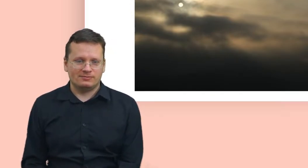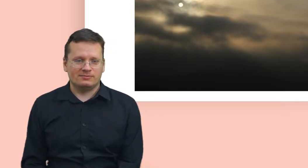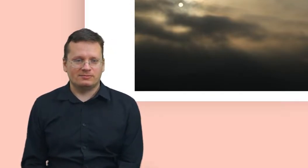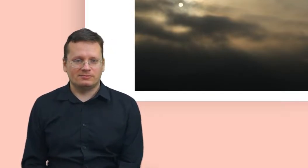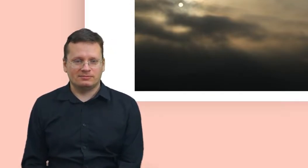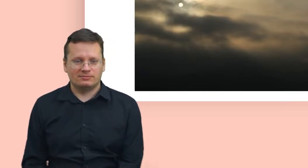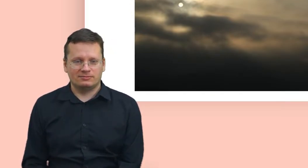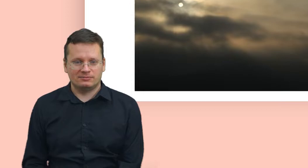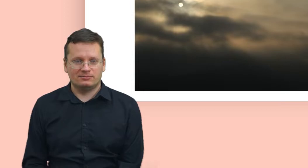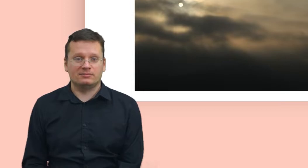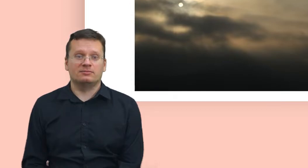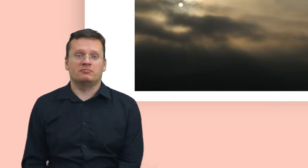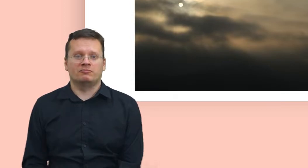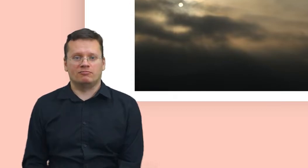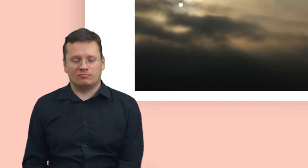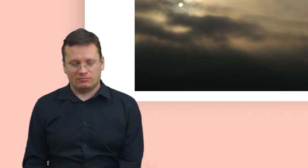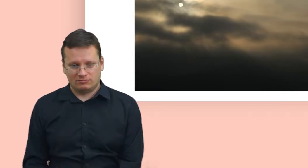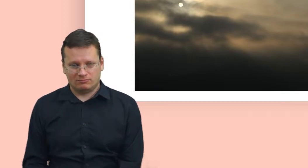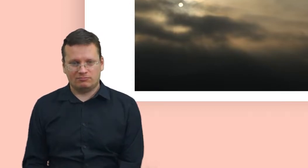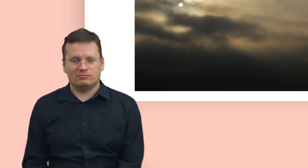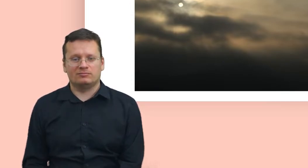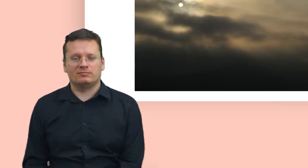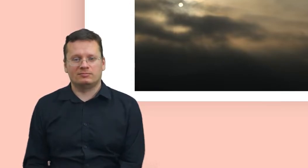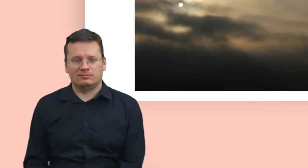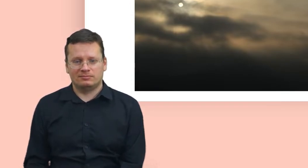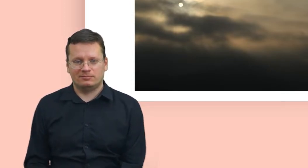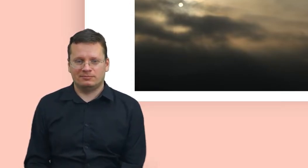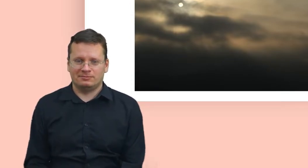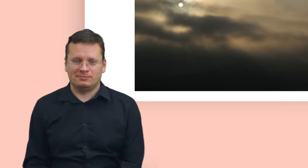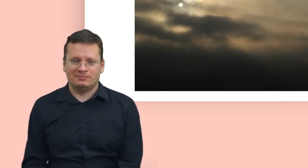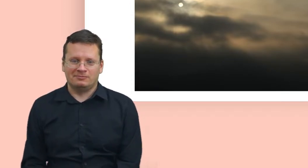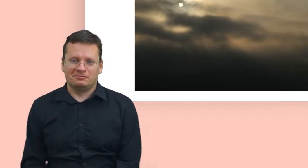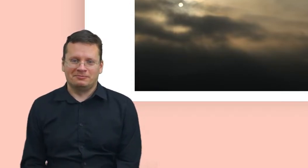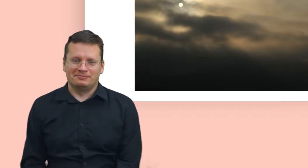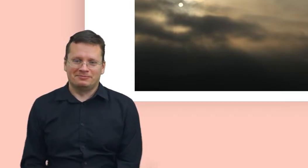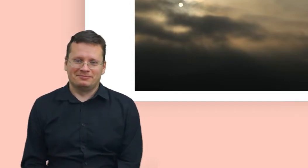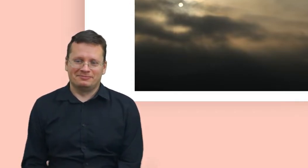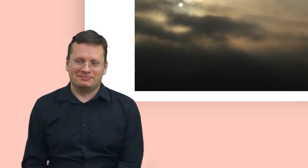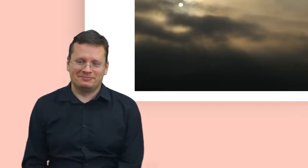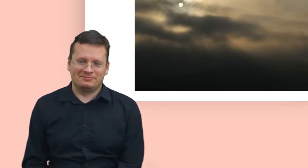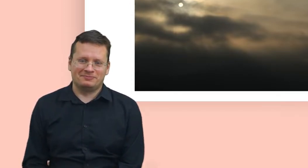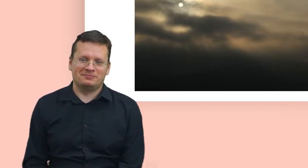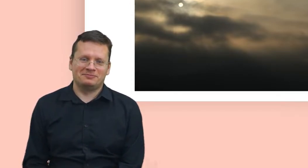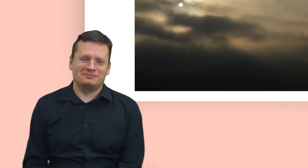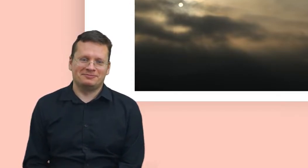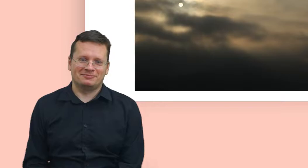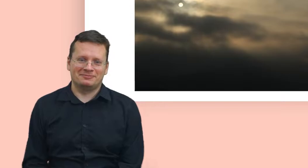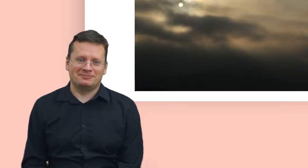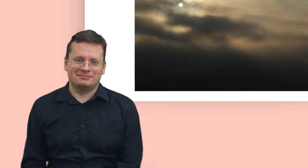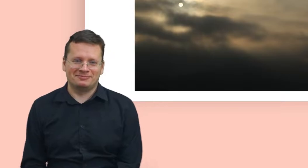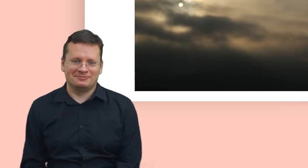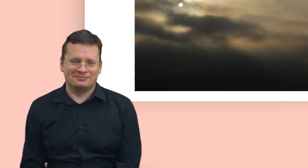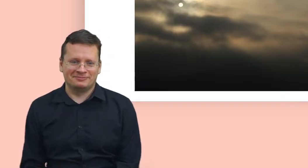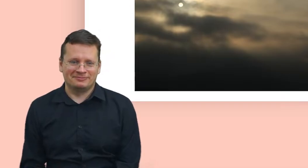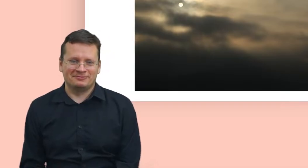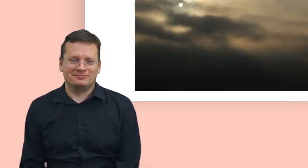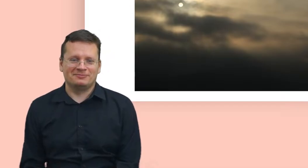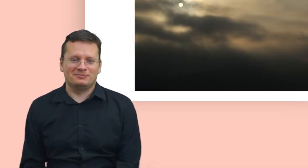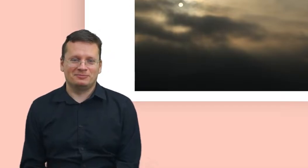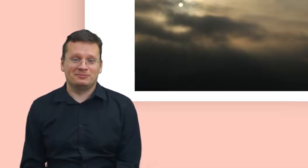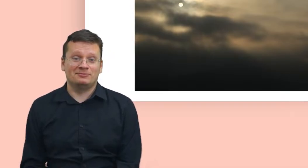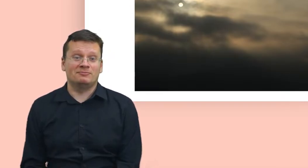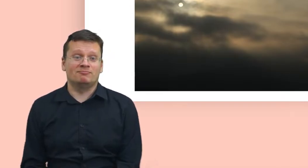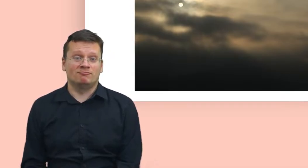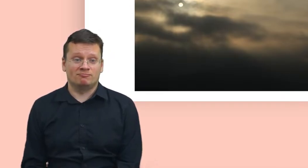many drawings of three-legged crows. And a lot of duck-shaped poles have been found in Shinnla